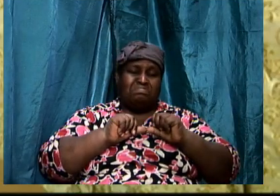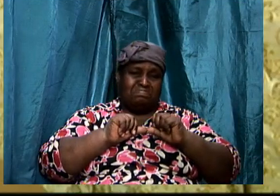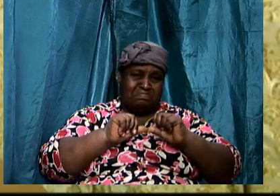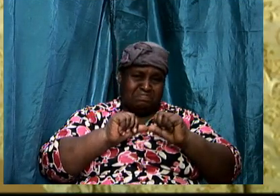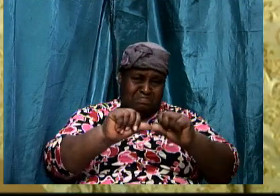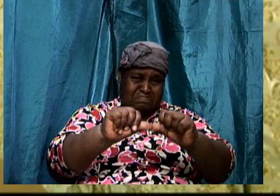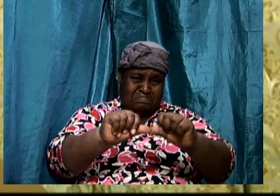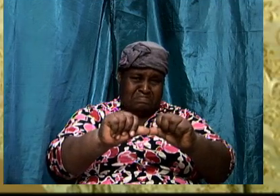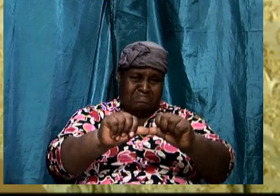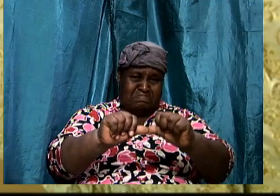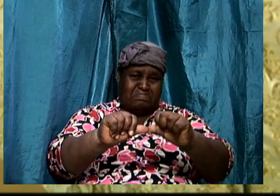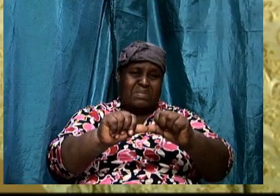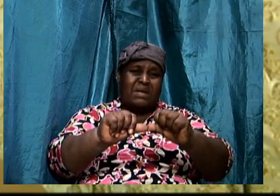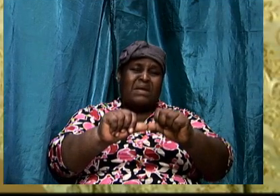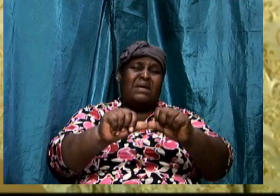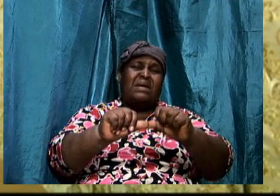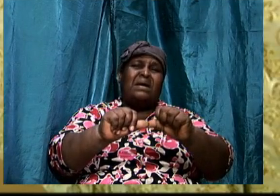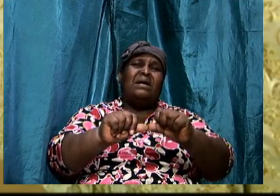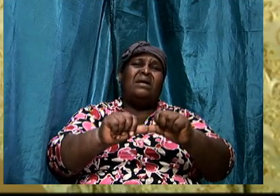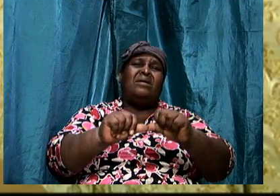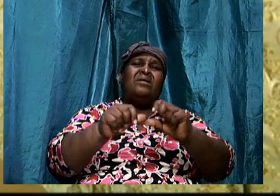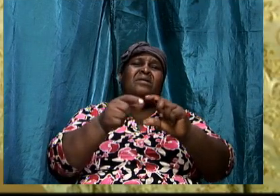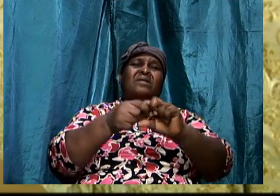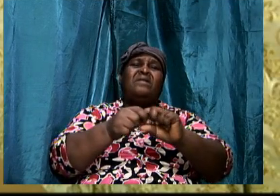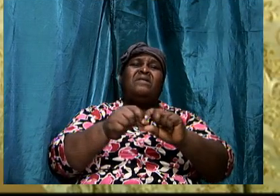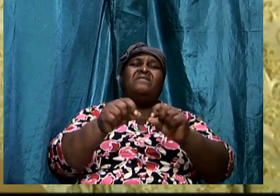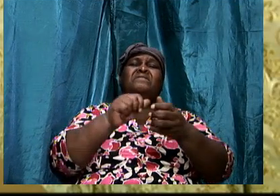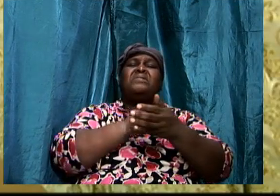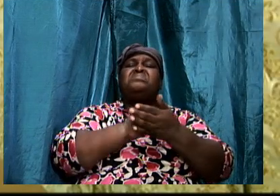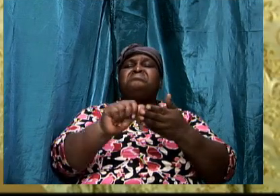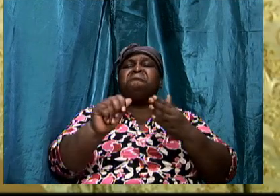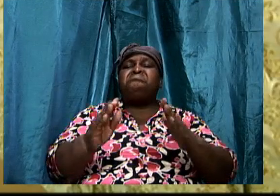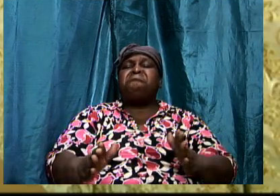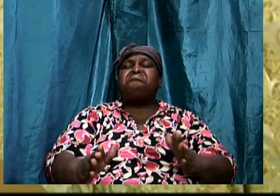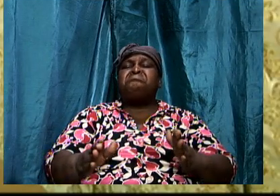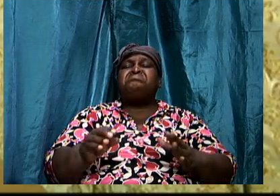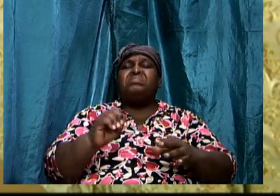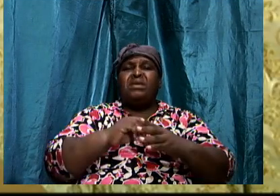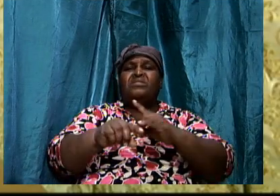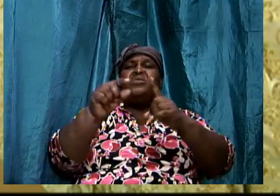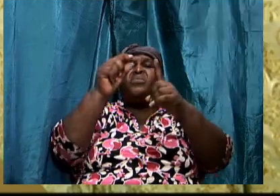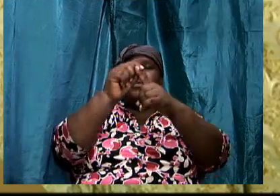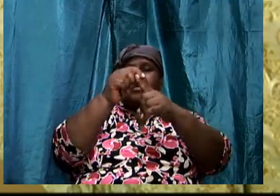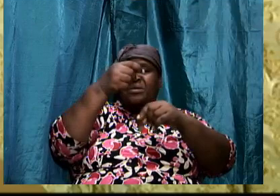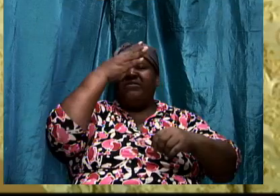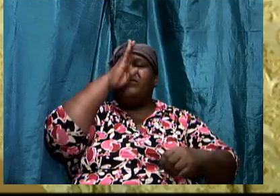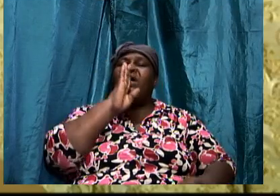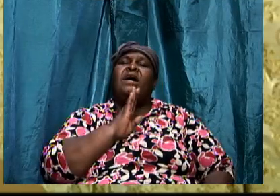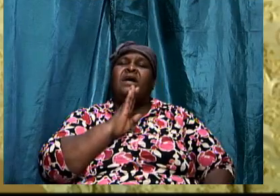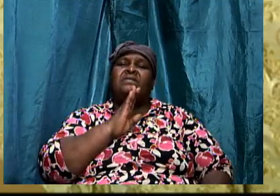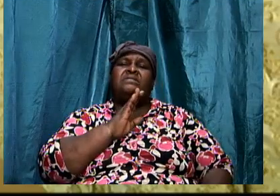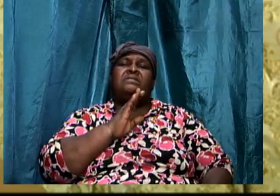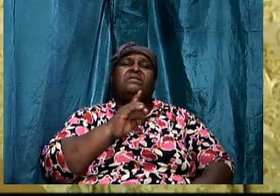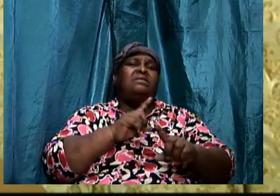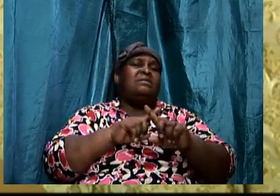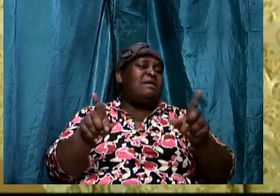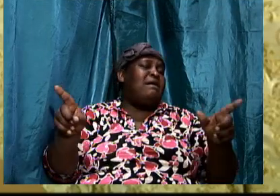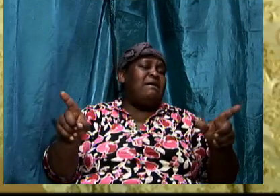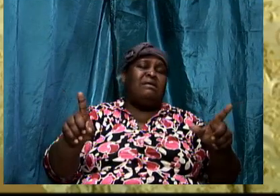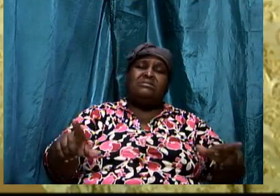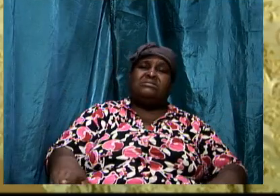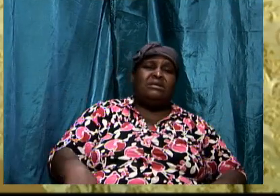abiding of that saint in the Word of Almighty God. We cannot live